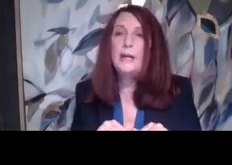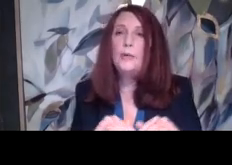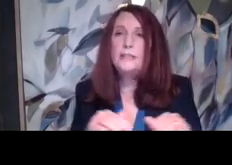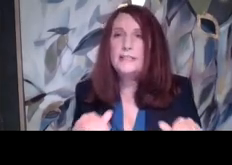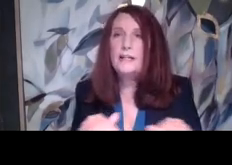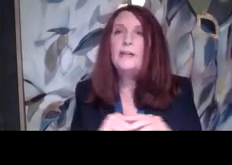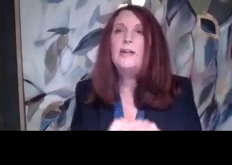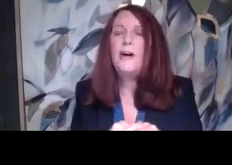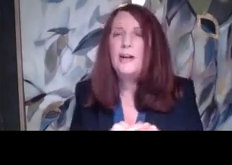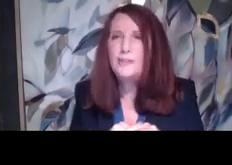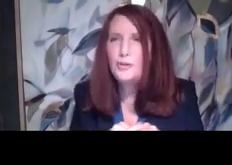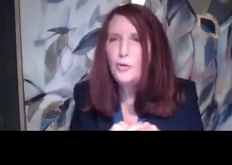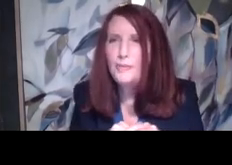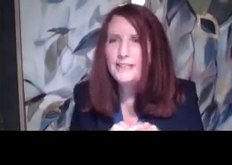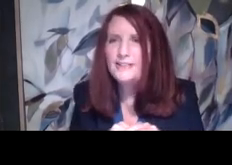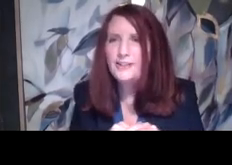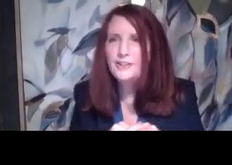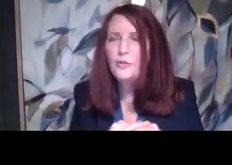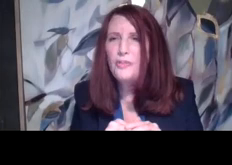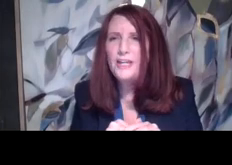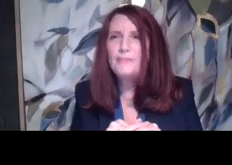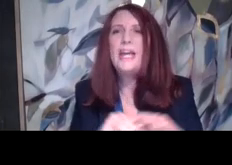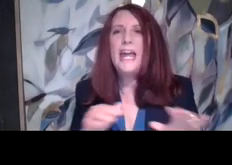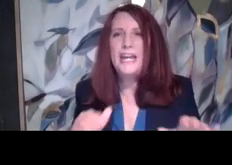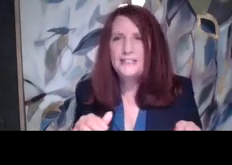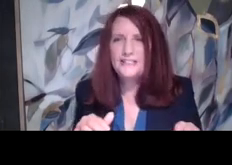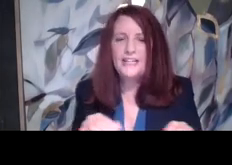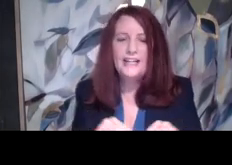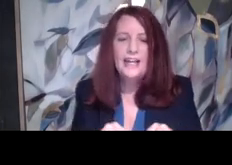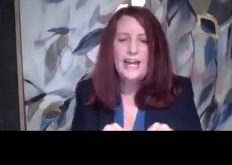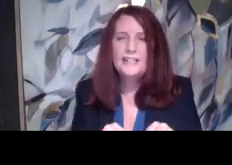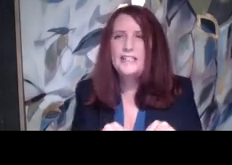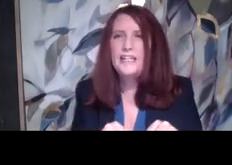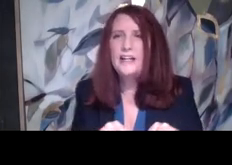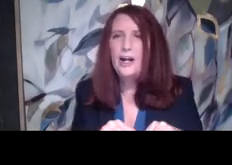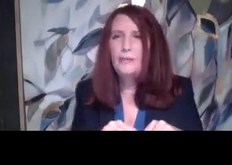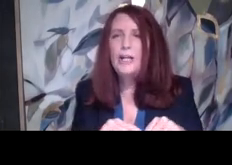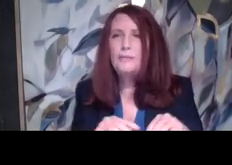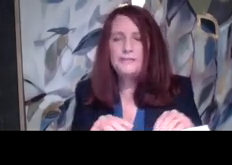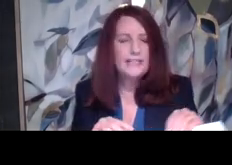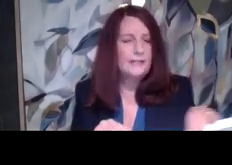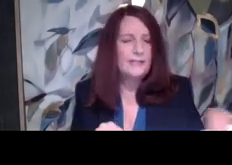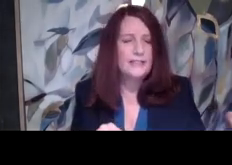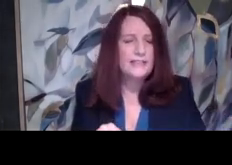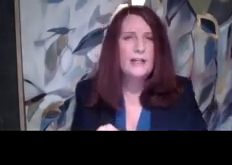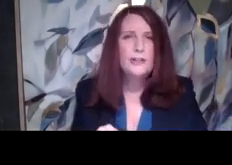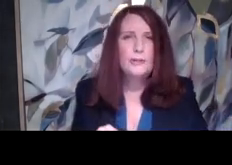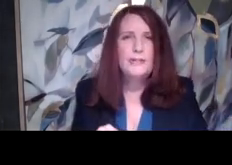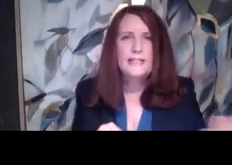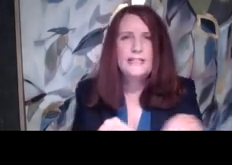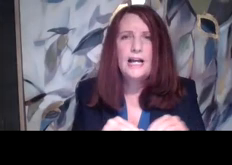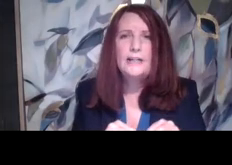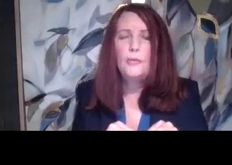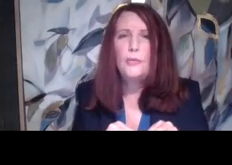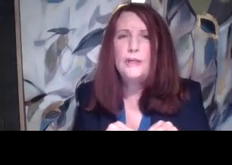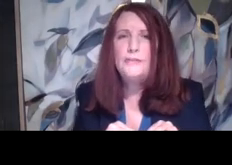did a, what's the, on the school base, on the school theme, A to Z, A to Z types of activities. So,